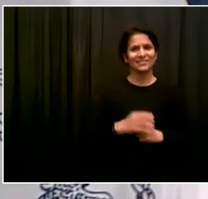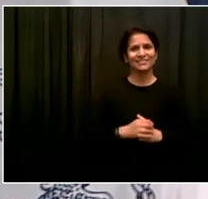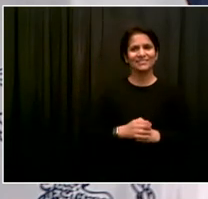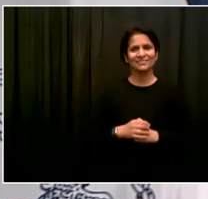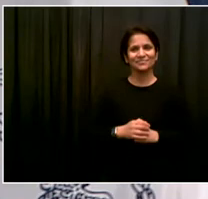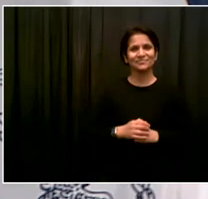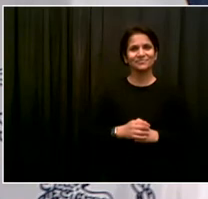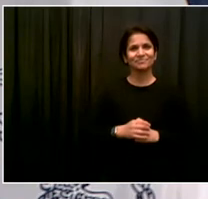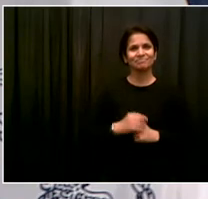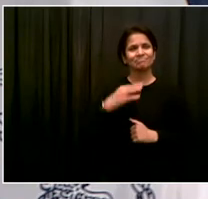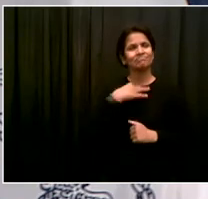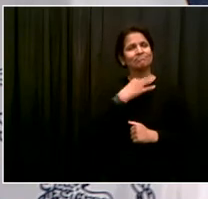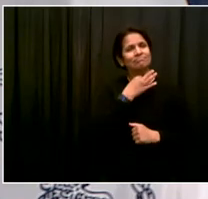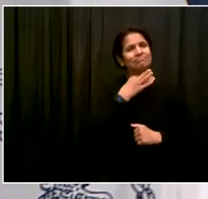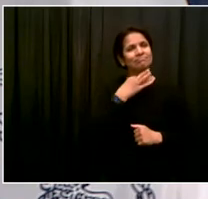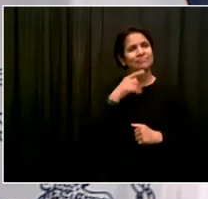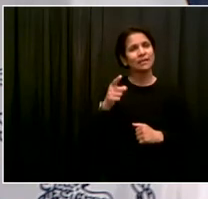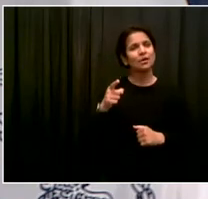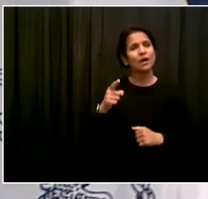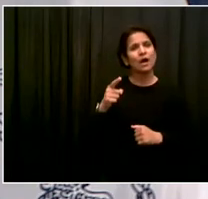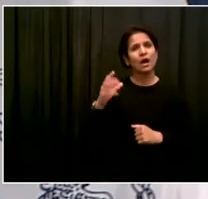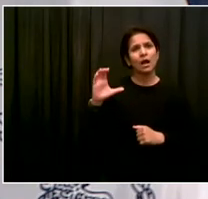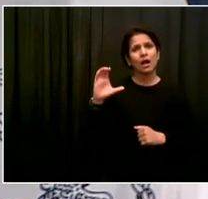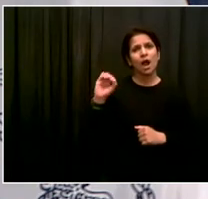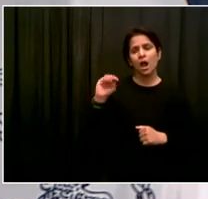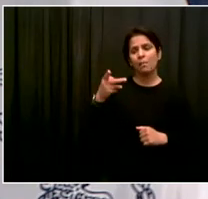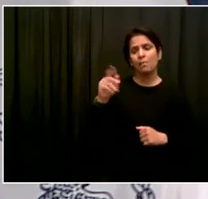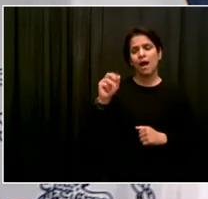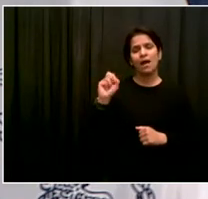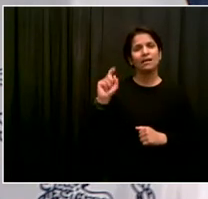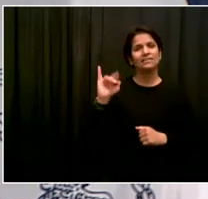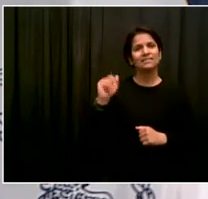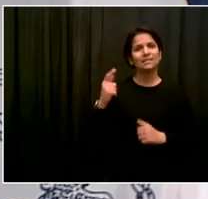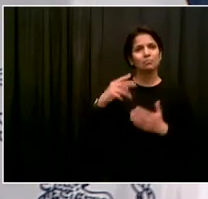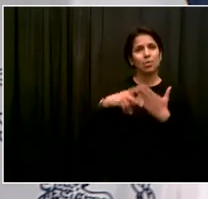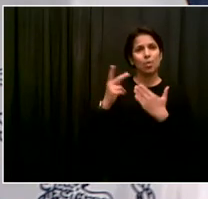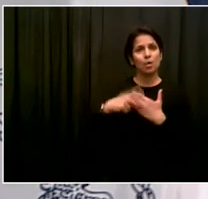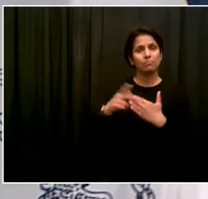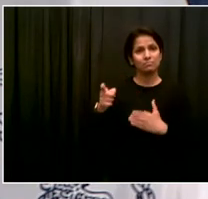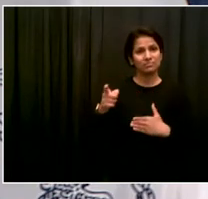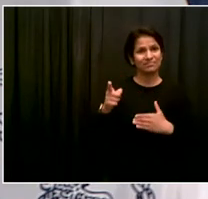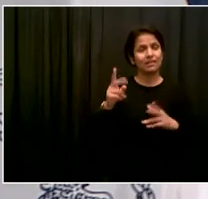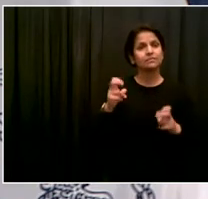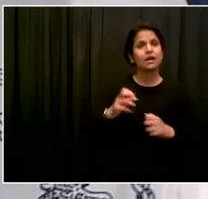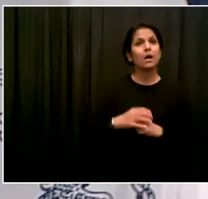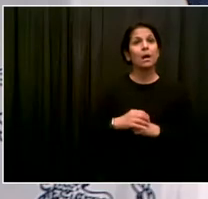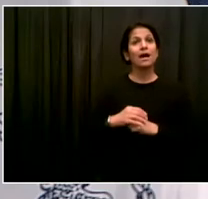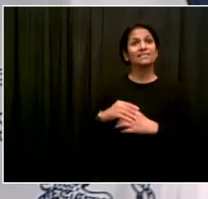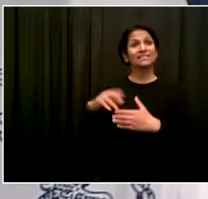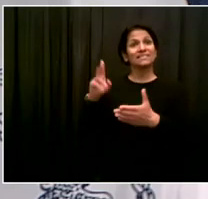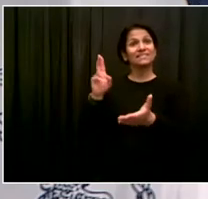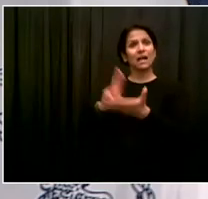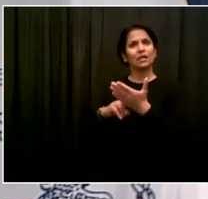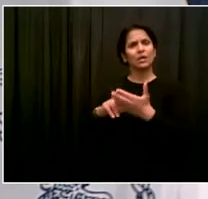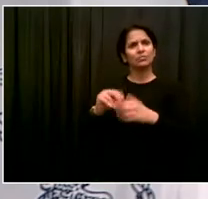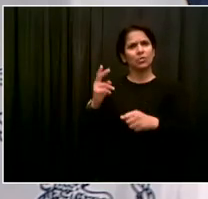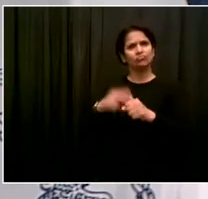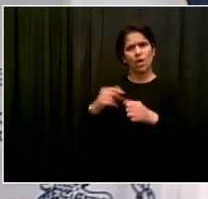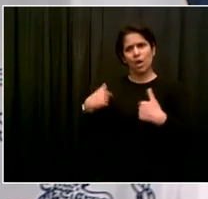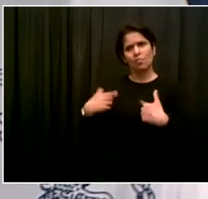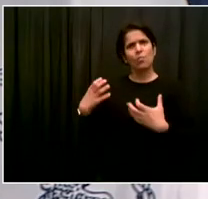composting program that's going to resume. Because wasn't it formerly opt-in? mean, it was always volunteer. So how is